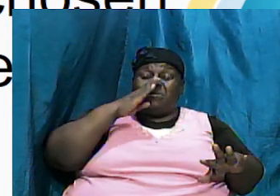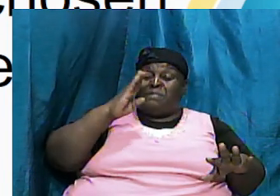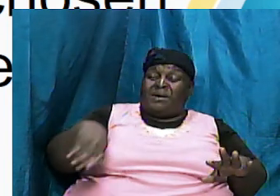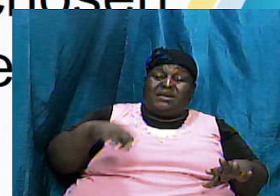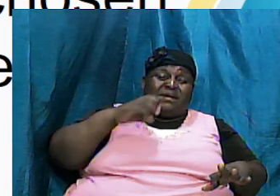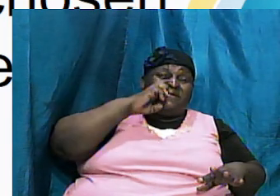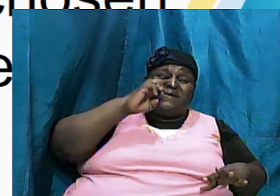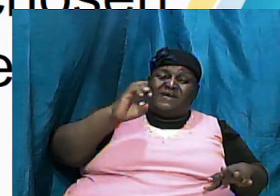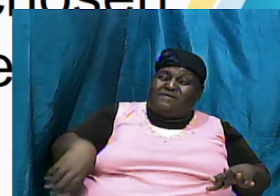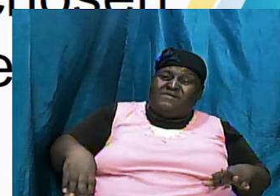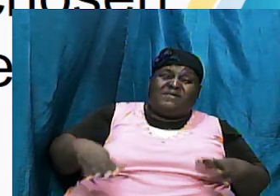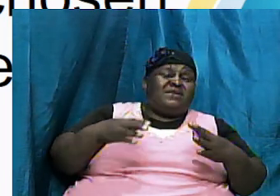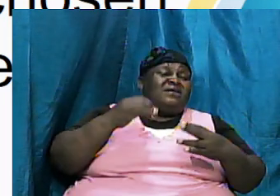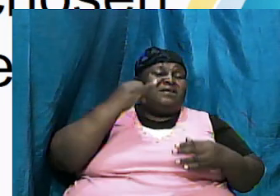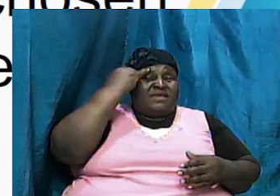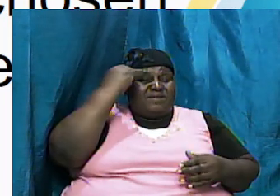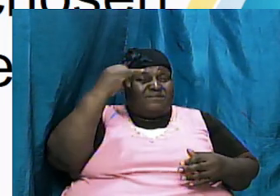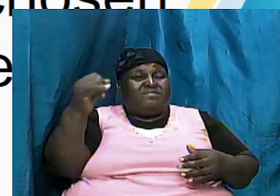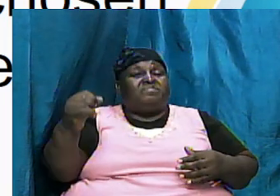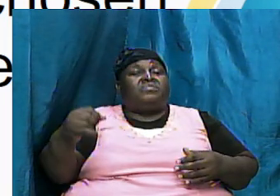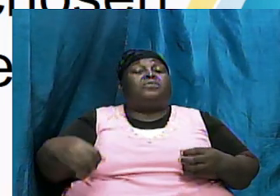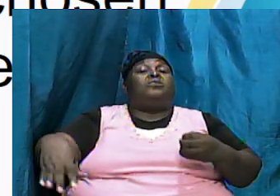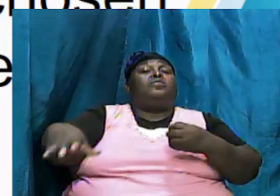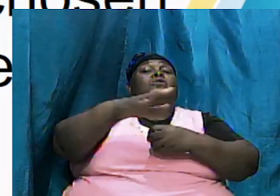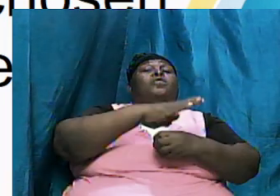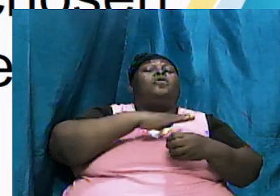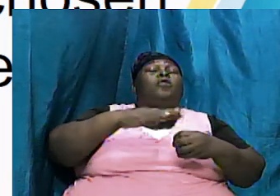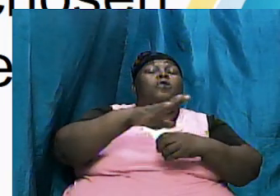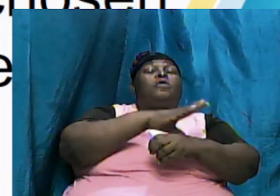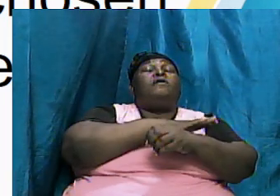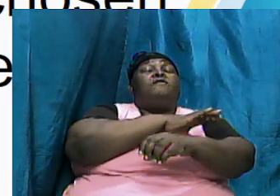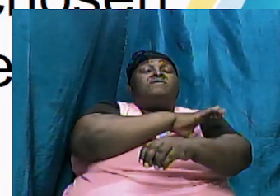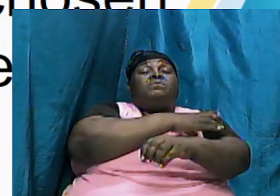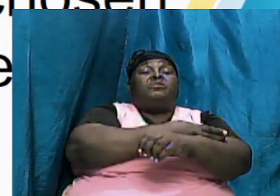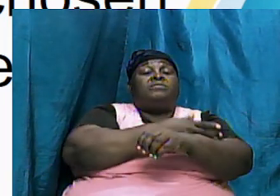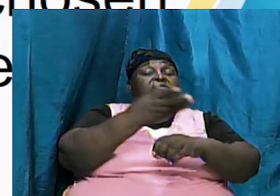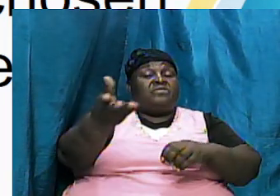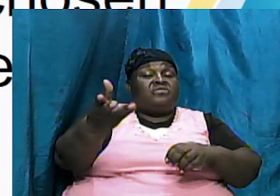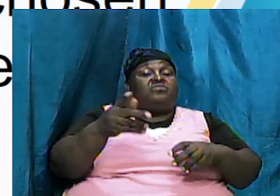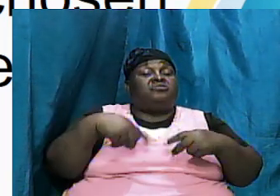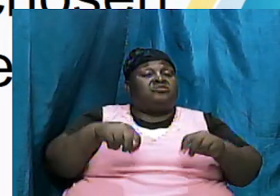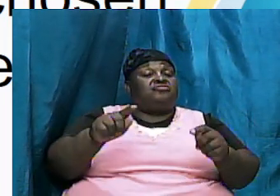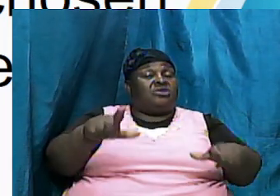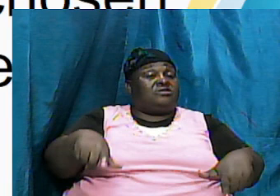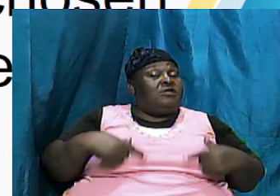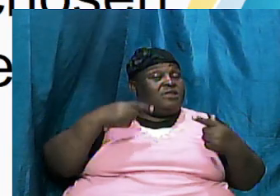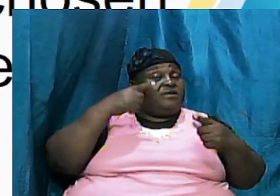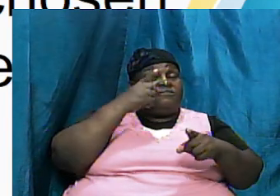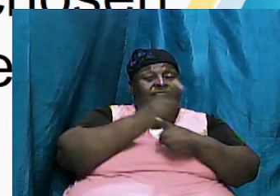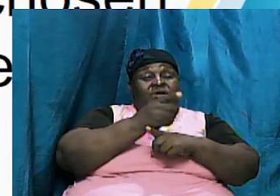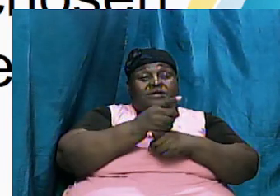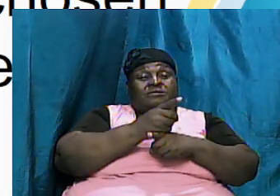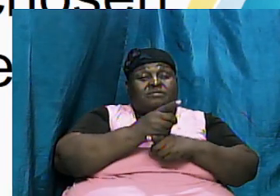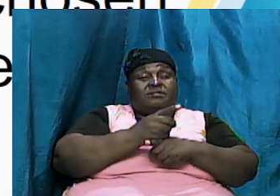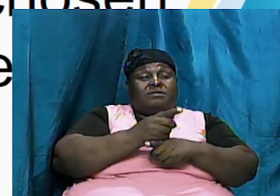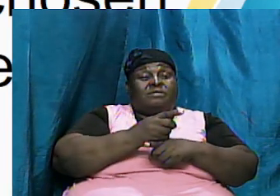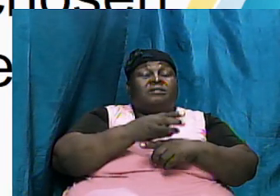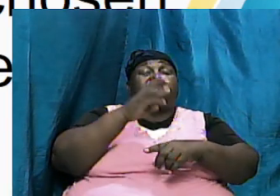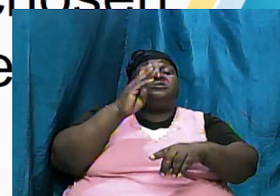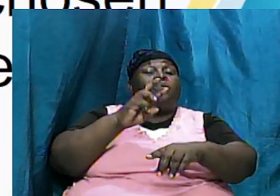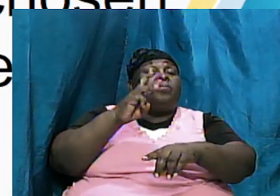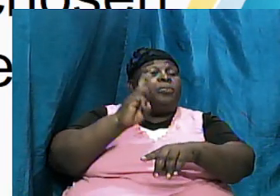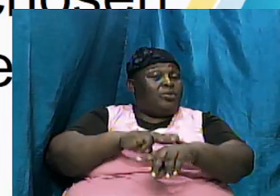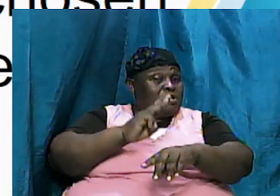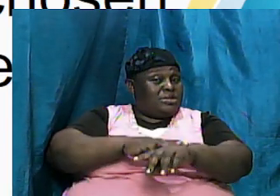evil influence overpower those that are trying to live right and so it is a warning to